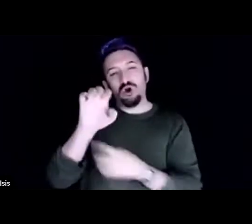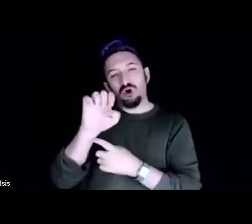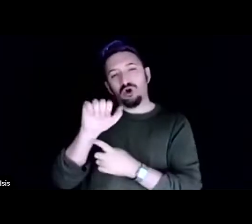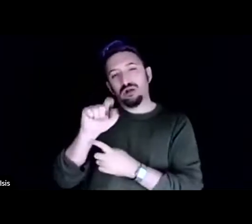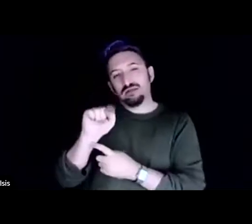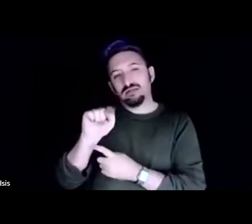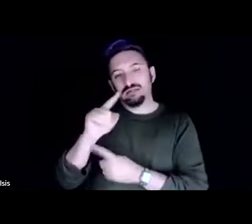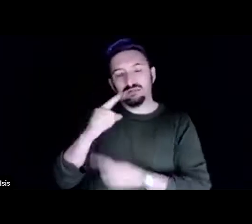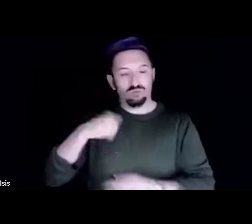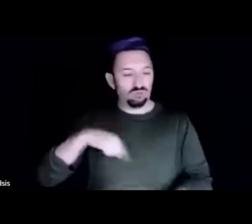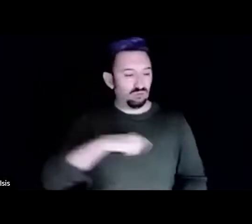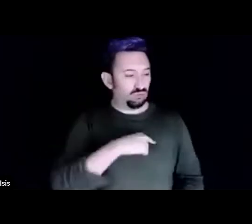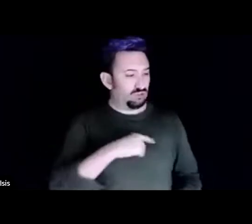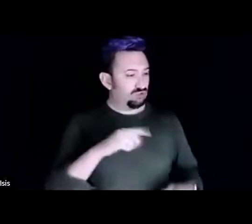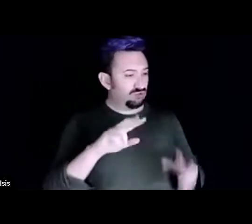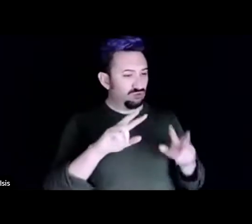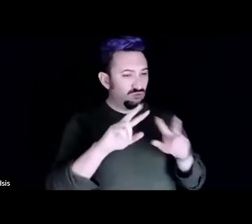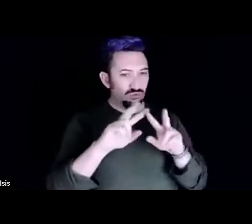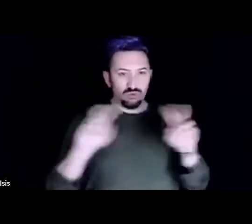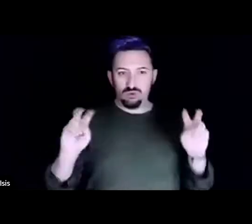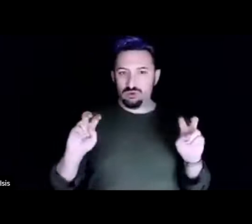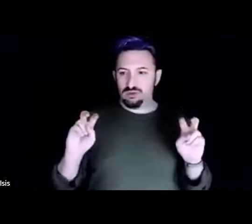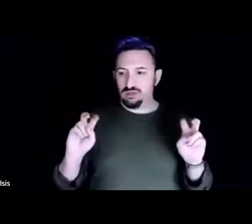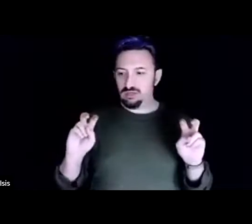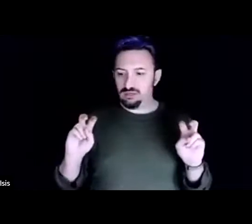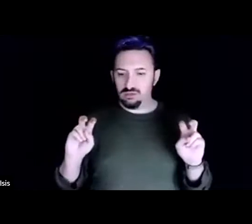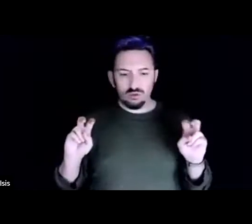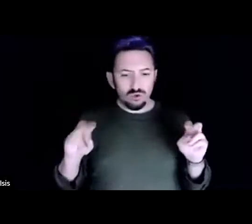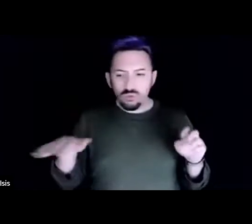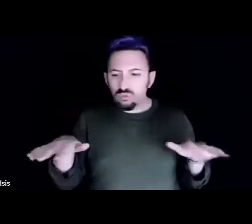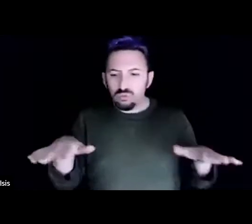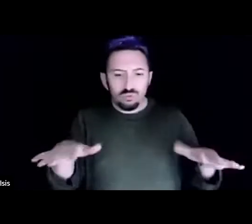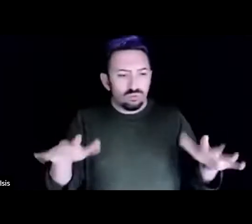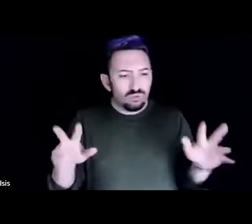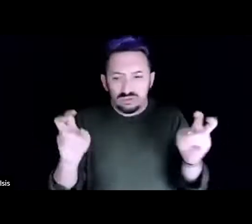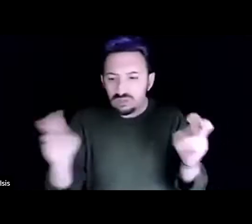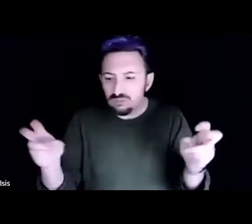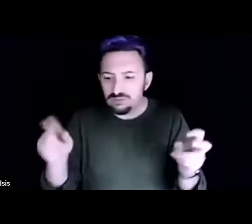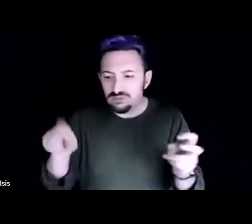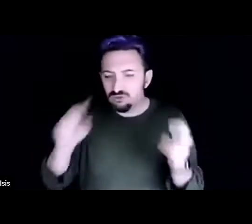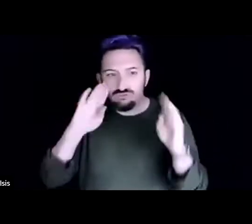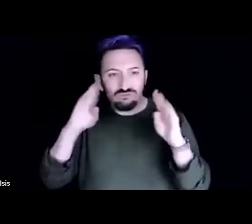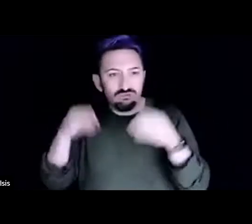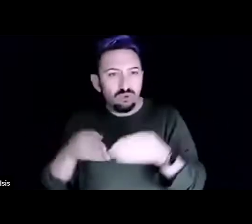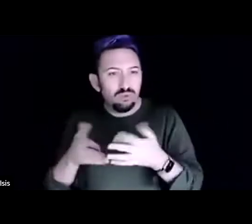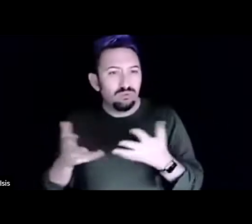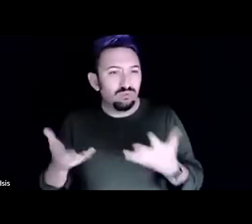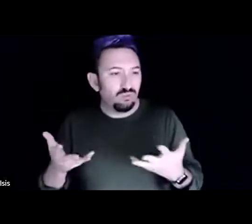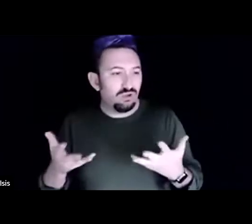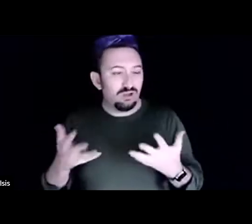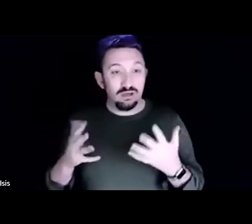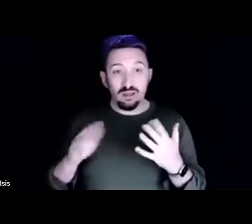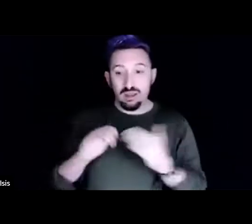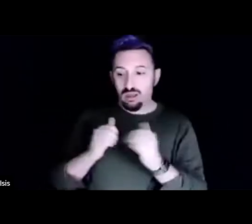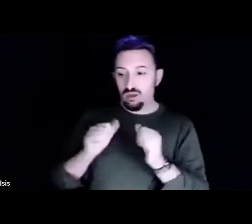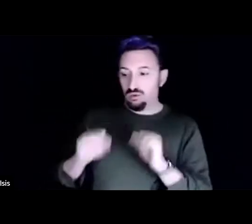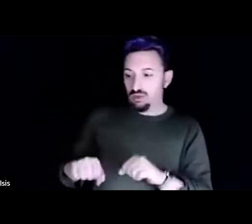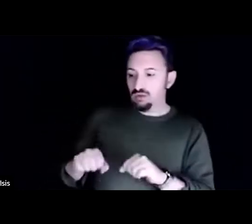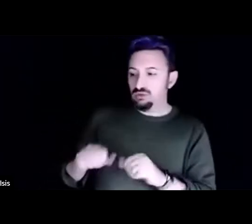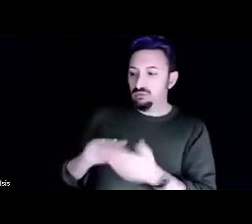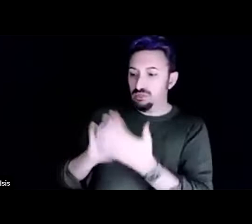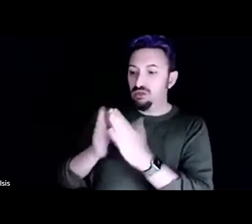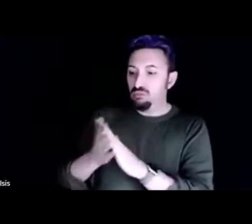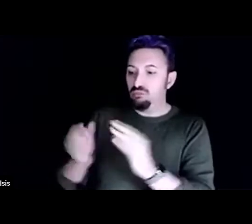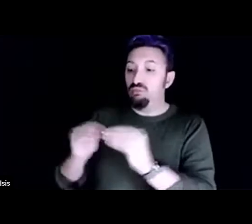areas that we really need to focus and try to build some trainings around those. How can we get more ecological theory, understand